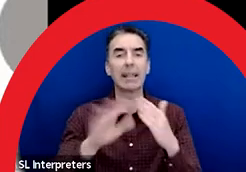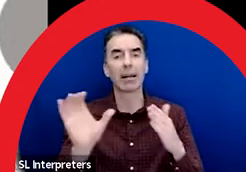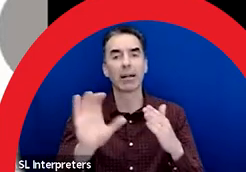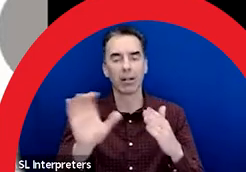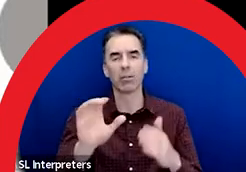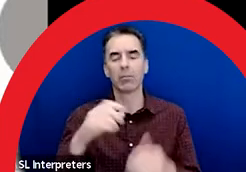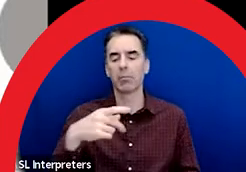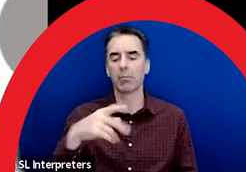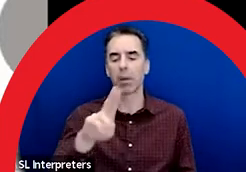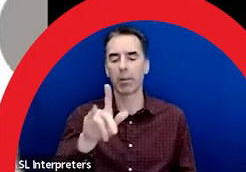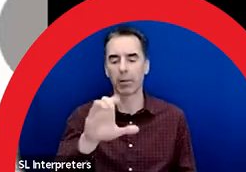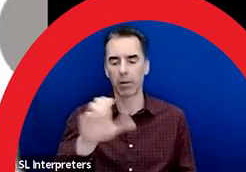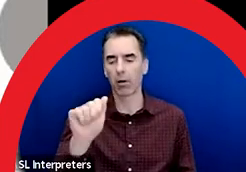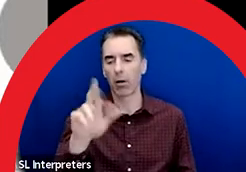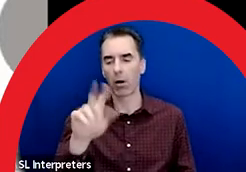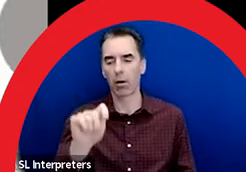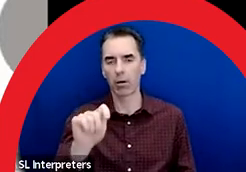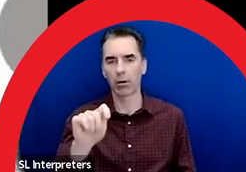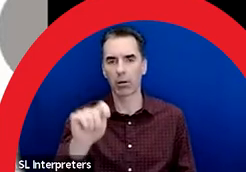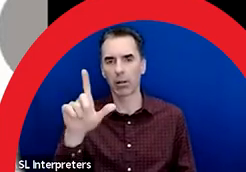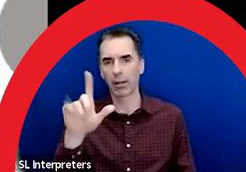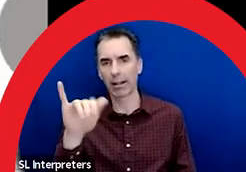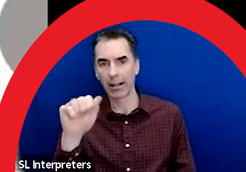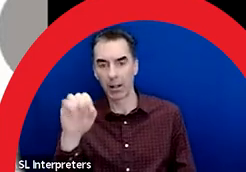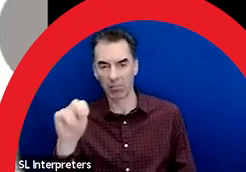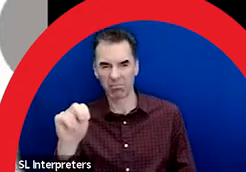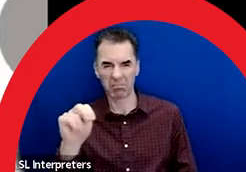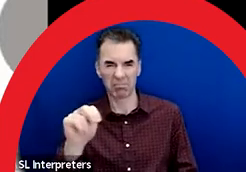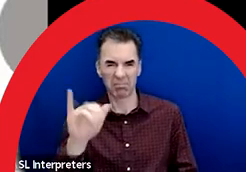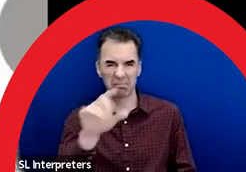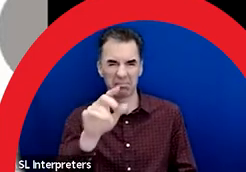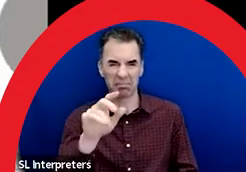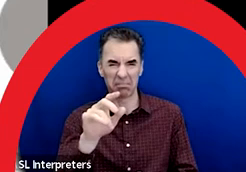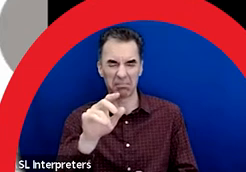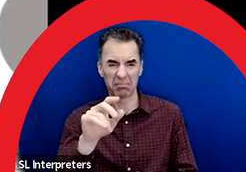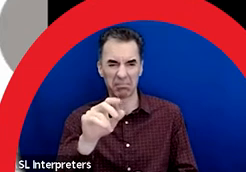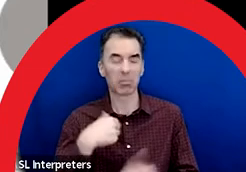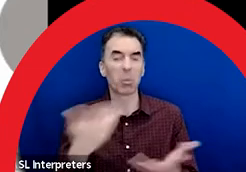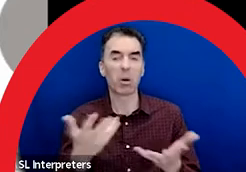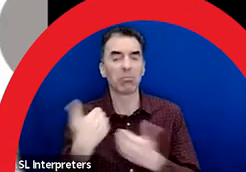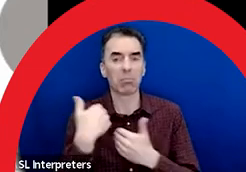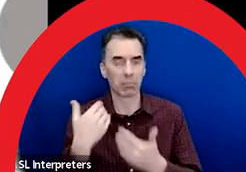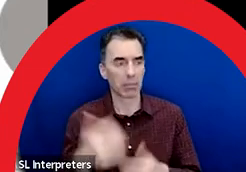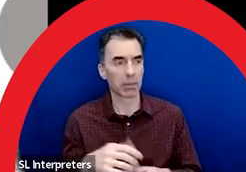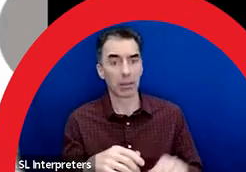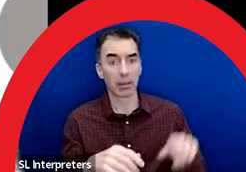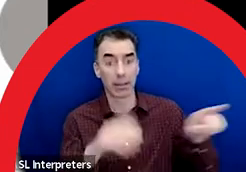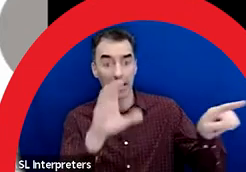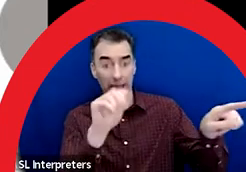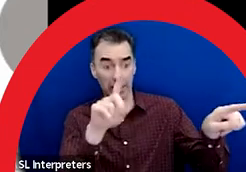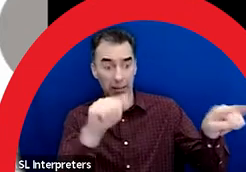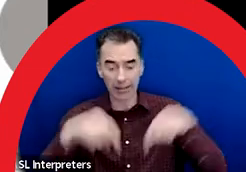Liaison, and so my job is to be the connector between the City of Calgary and CADA Public Art Programs.